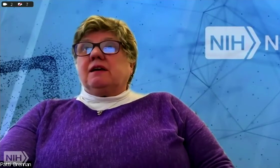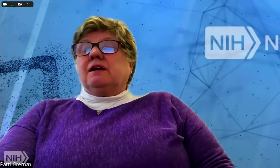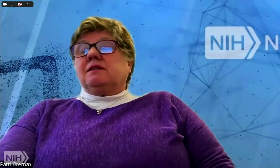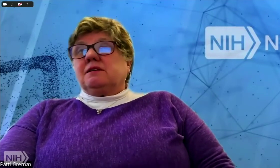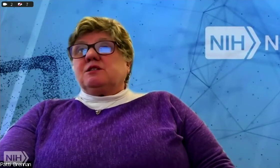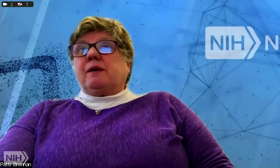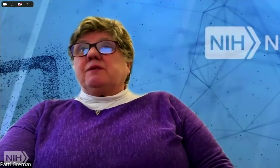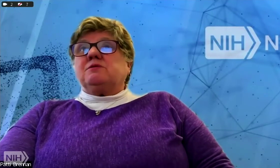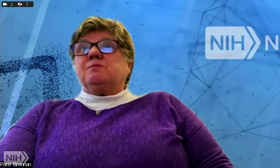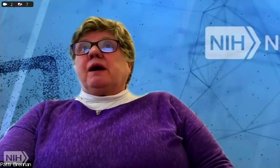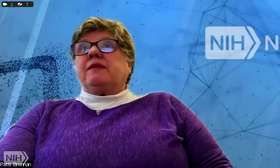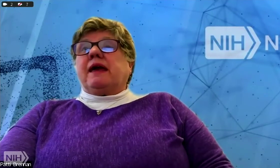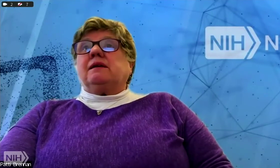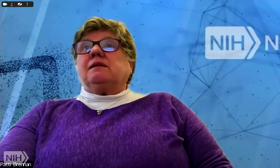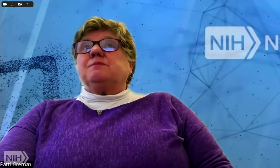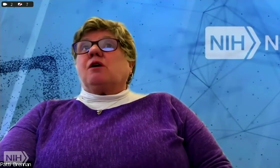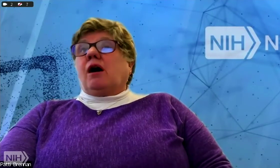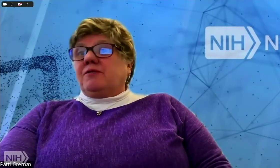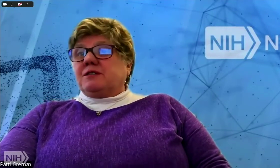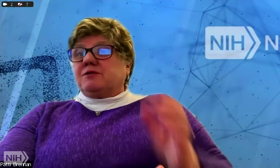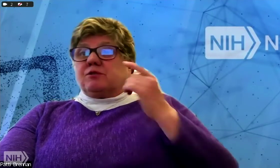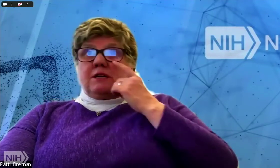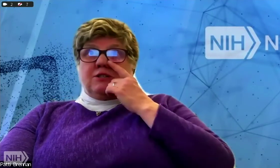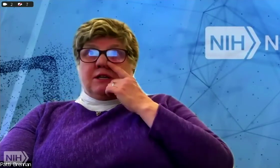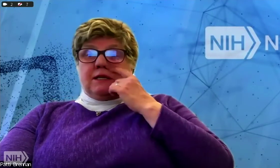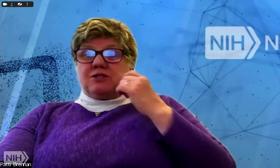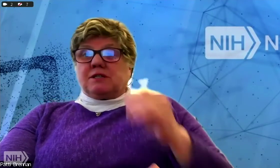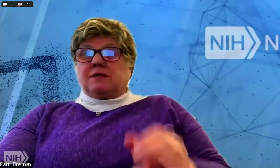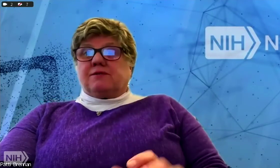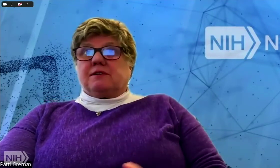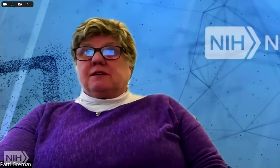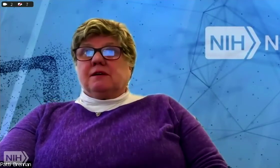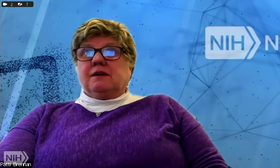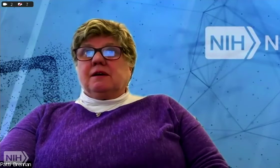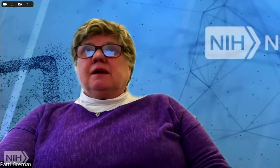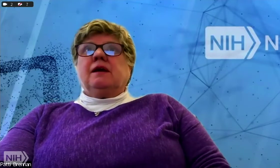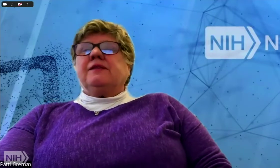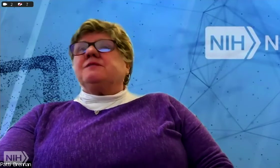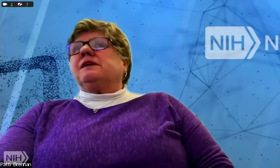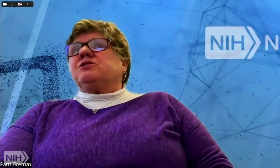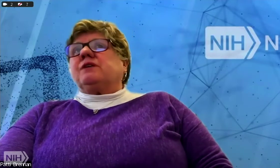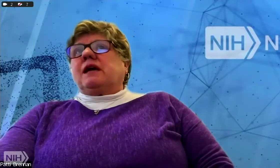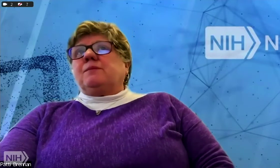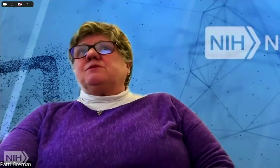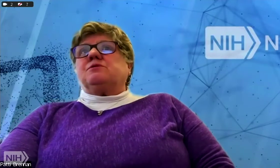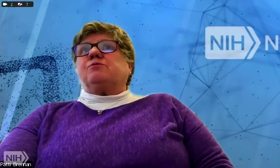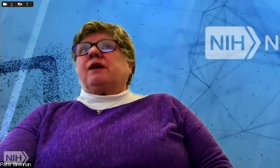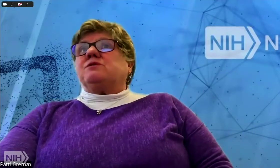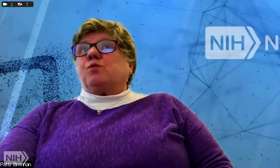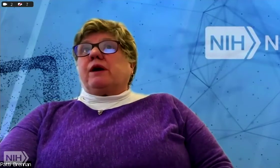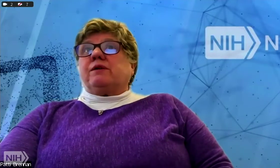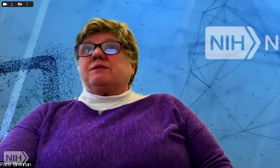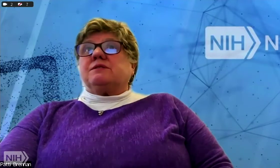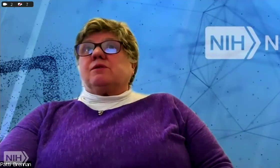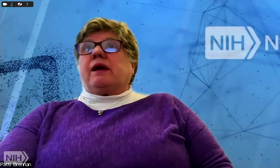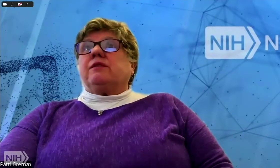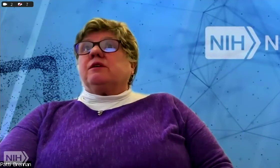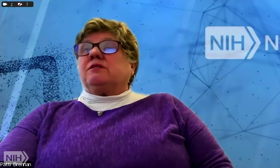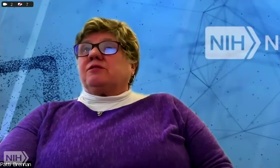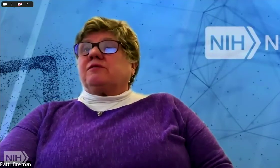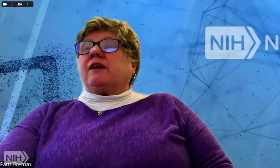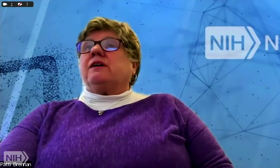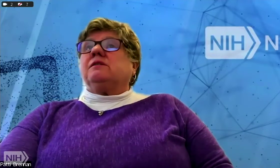Society, that is sponsored by the NLM's Office of Strategic Initiatives. This lecture aims to raise awareness